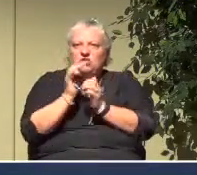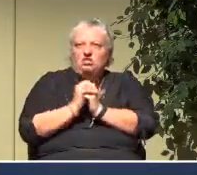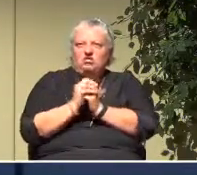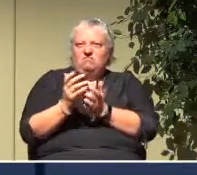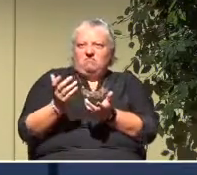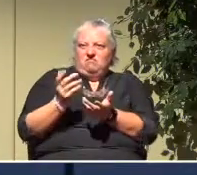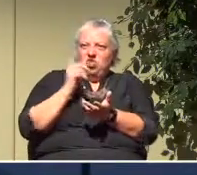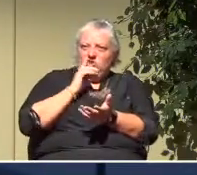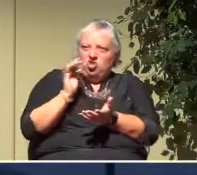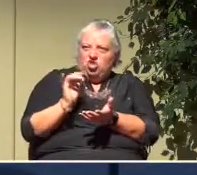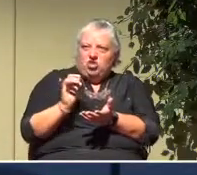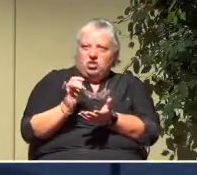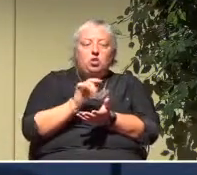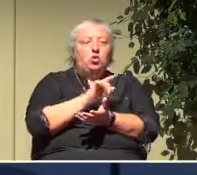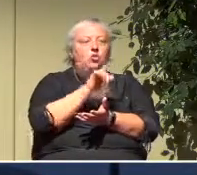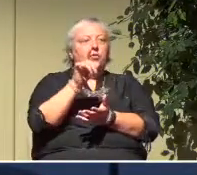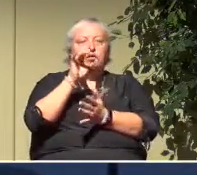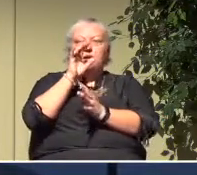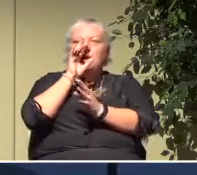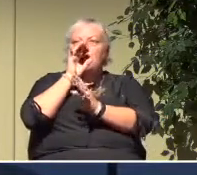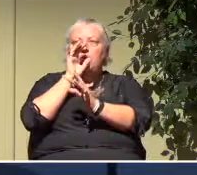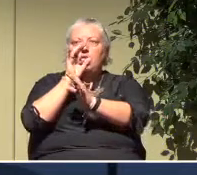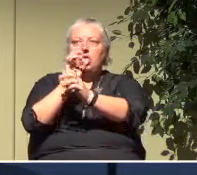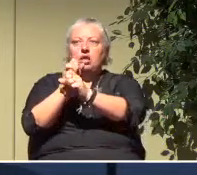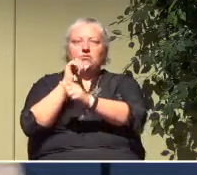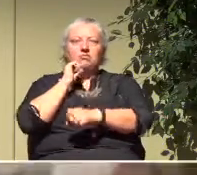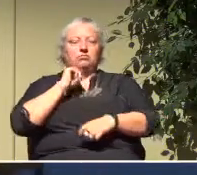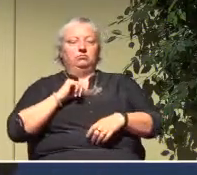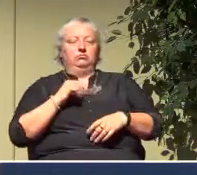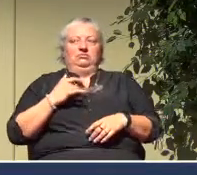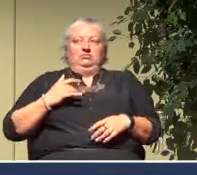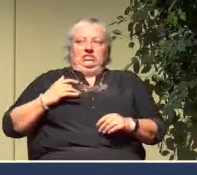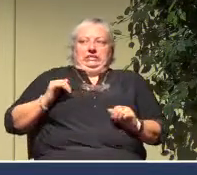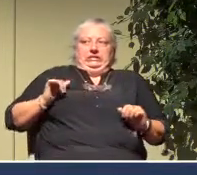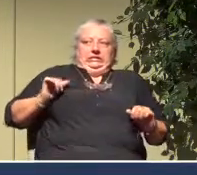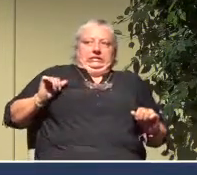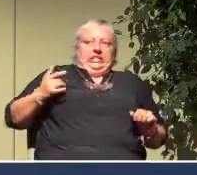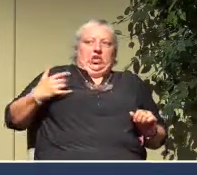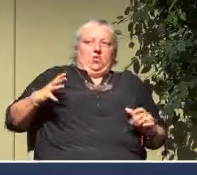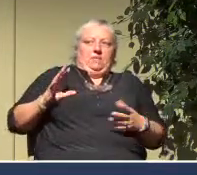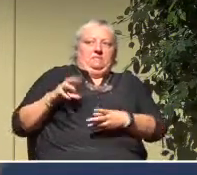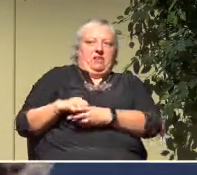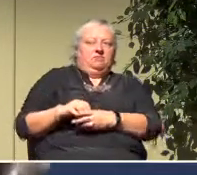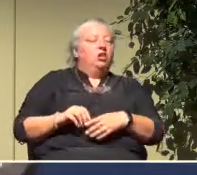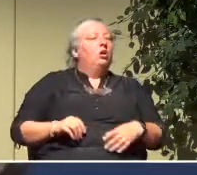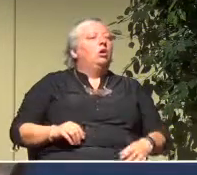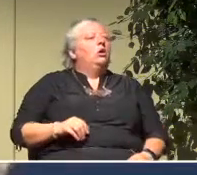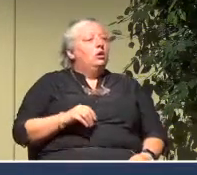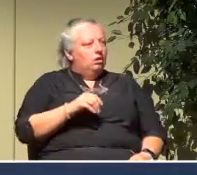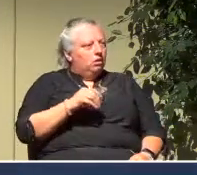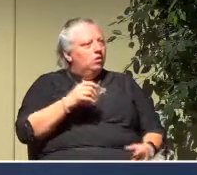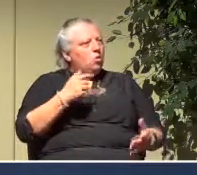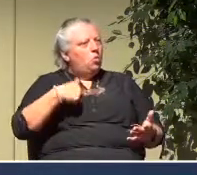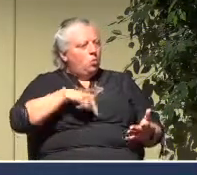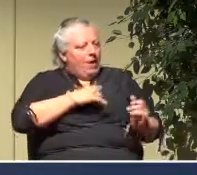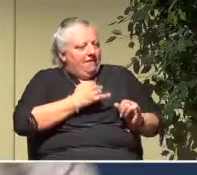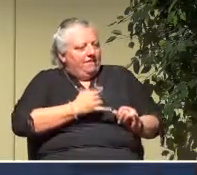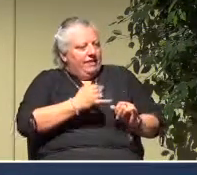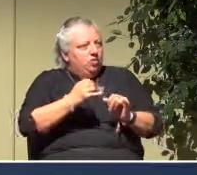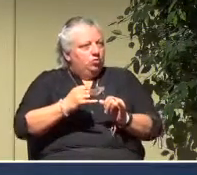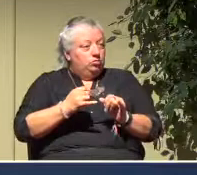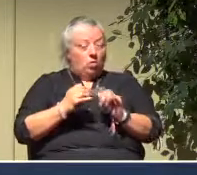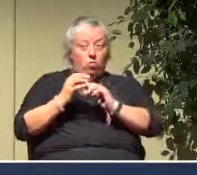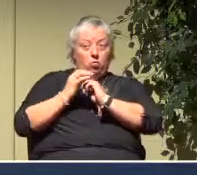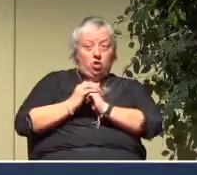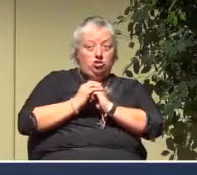like, are drawn to rather than repelled by. We are individuals, and so individually we worship, but together